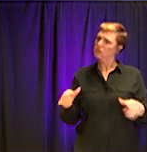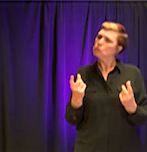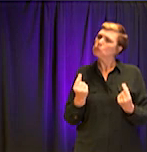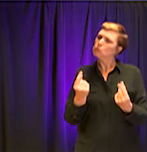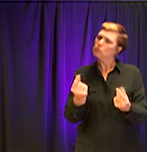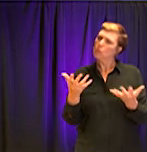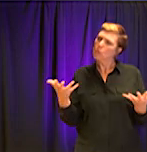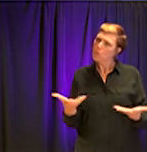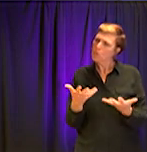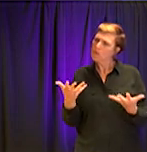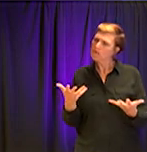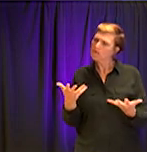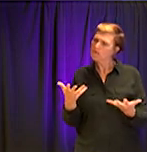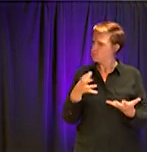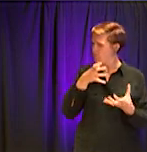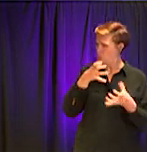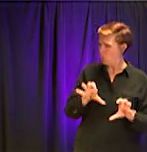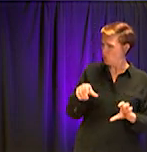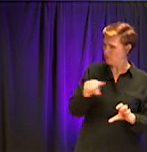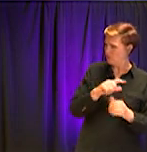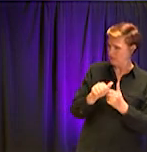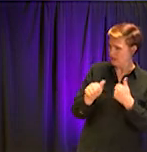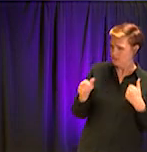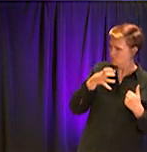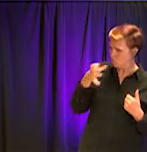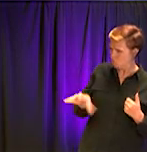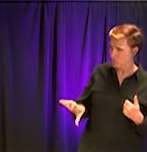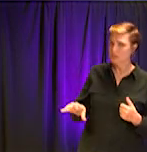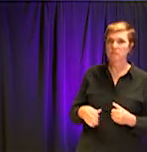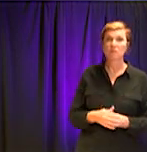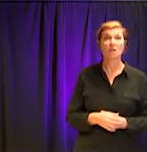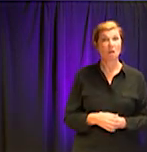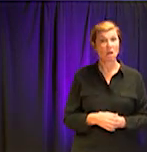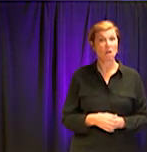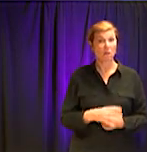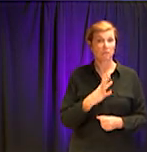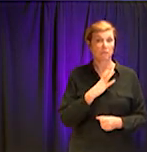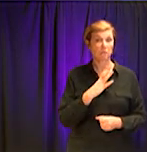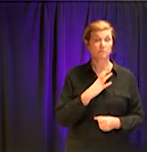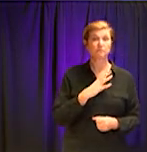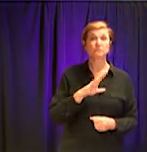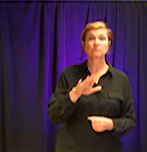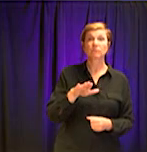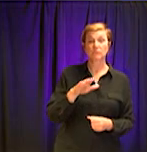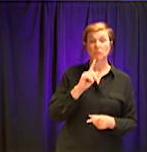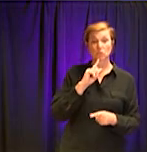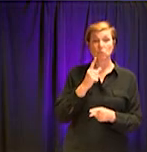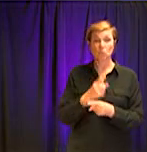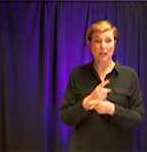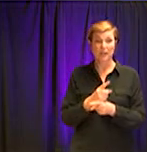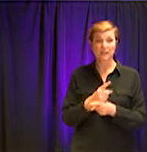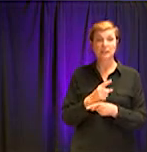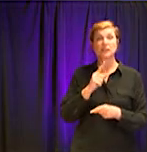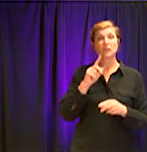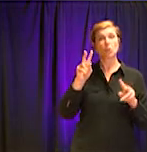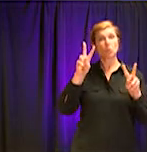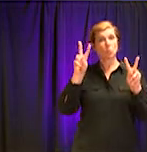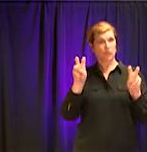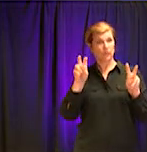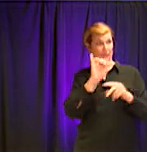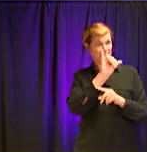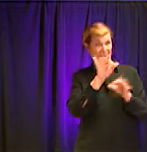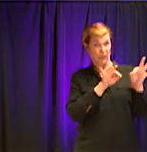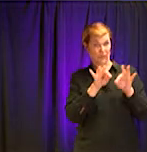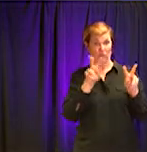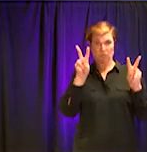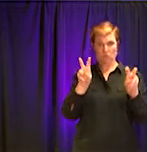those children don't fall behind? Thank you. In this world of digital learning, there is a digital divide. What I can tell you for DeKalb